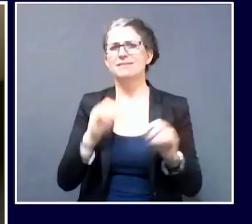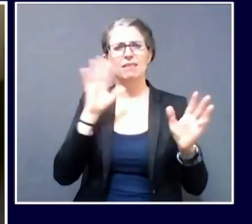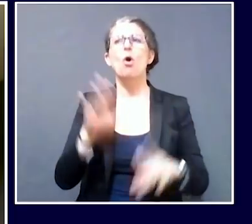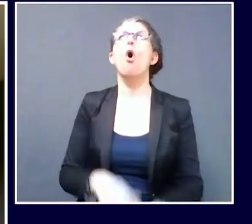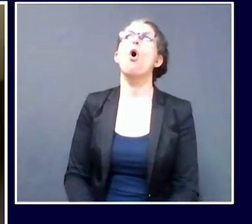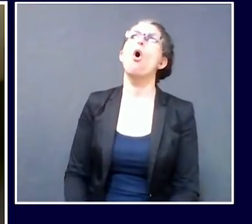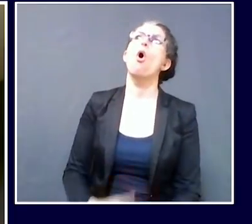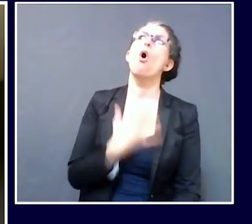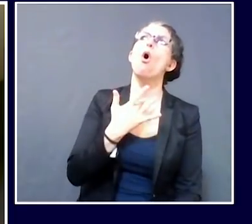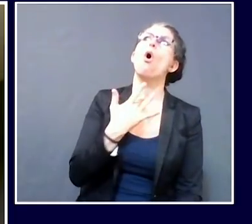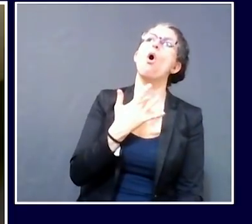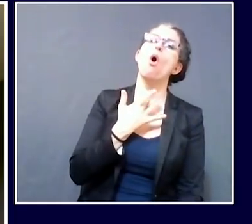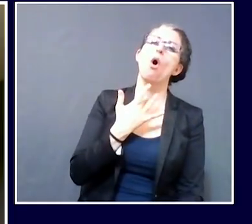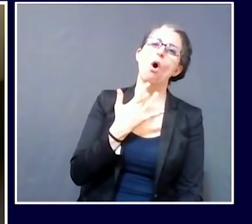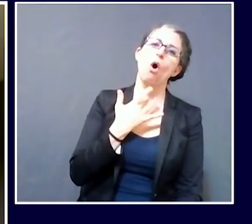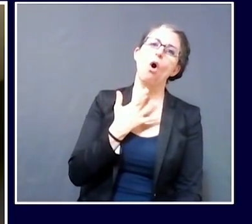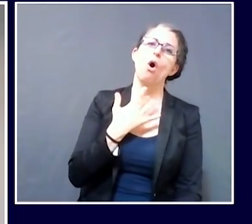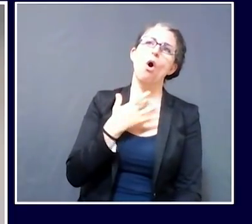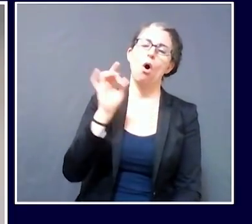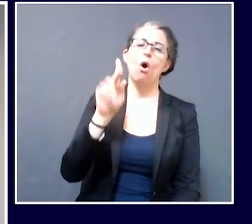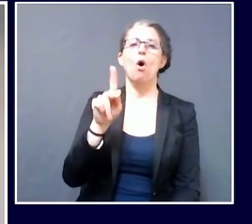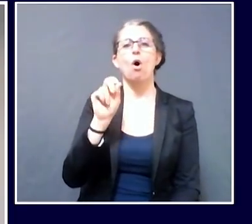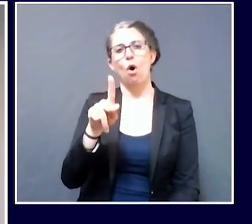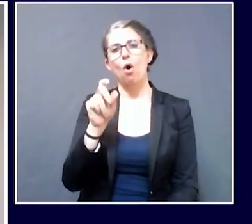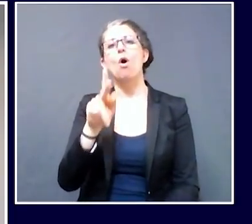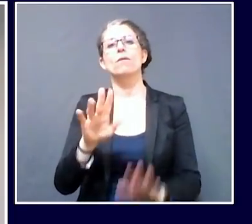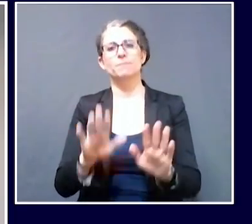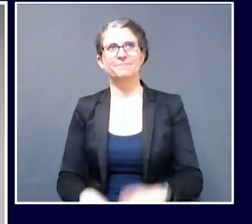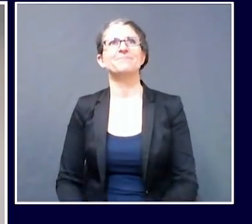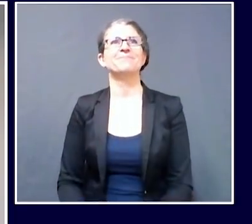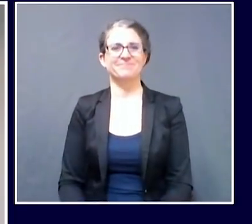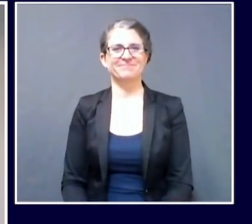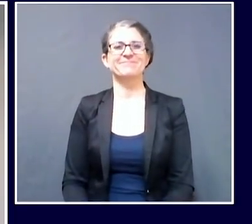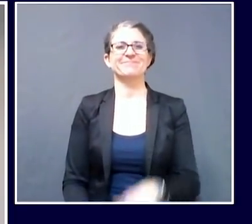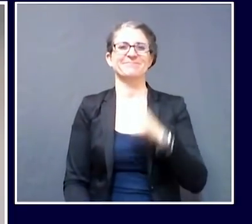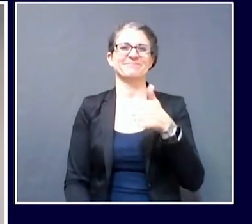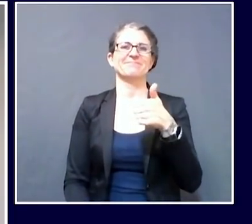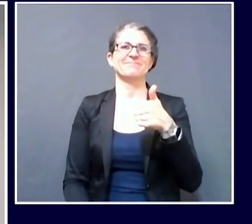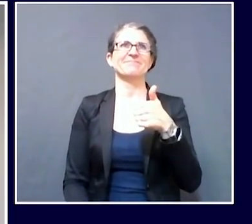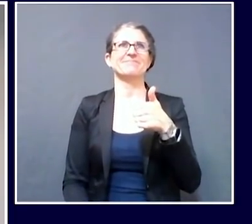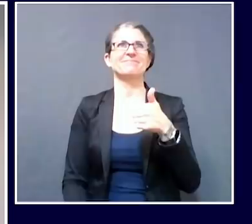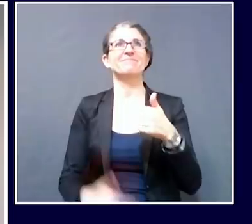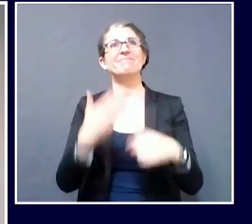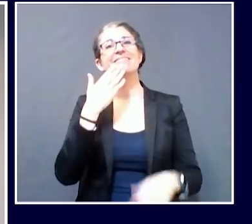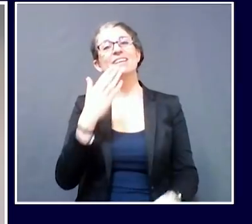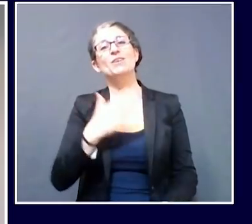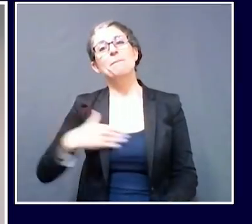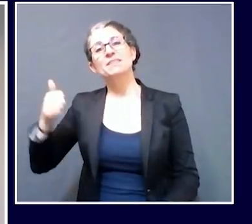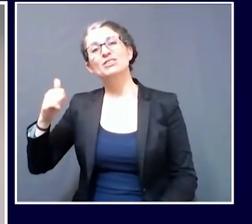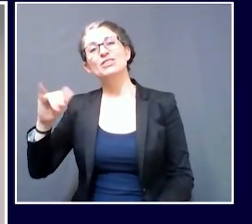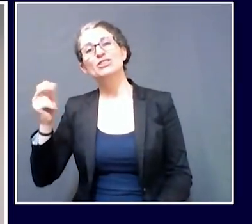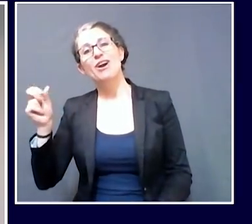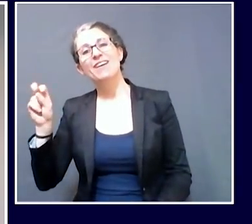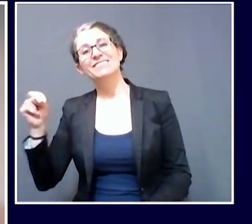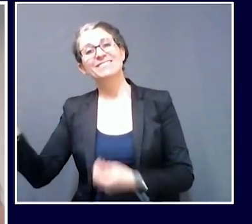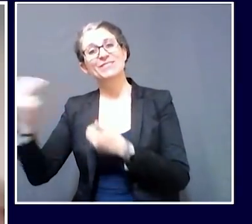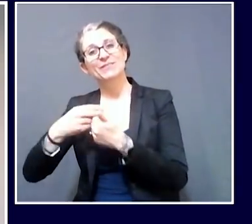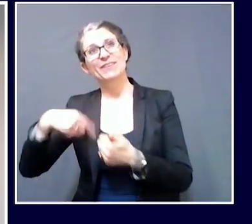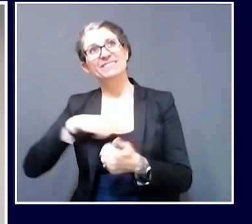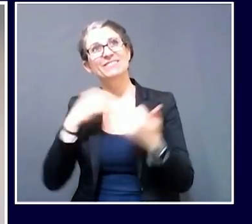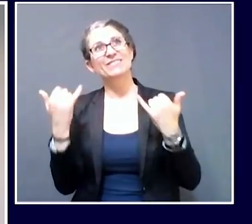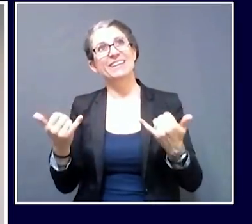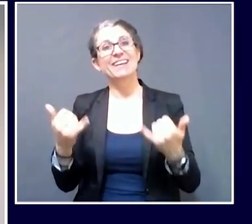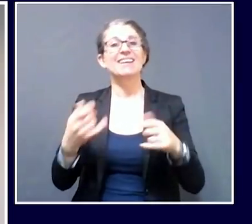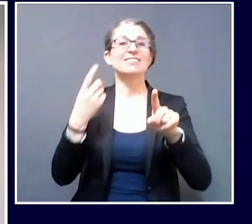Great. Thanks, Patrick. All right. Well, again, I'd like to thank Commissioner Johnson for joining this afternoon. Dr. Thibodeau, thank you, as